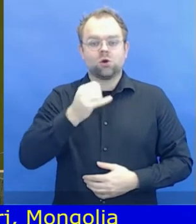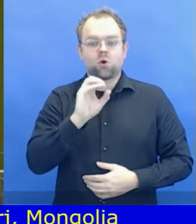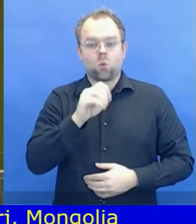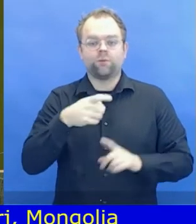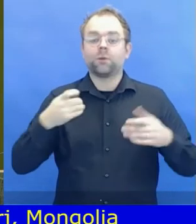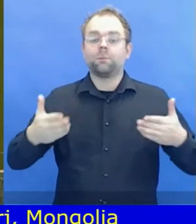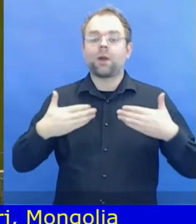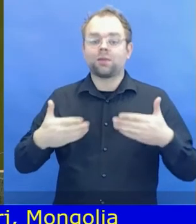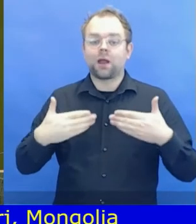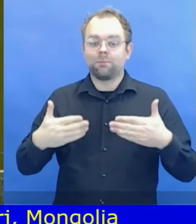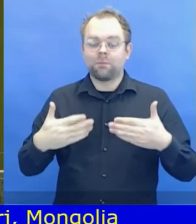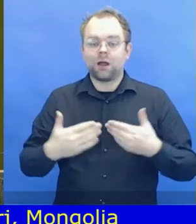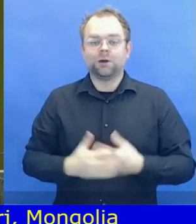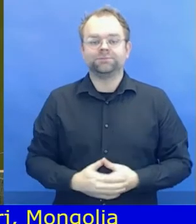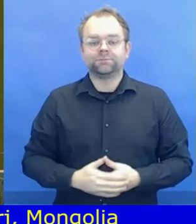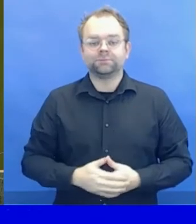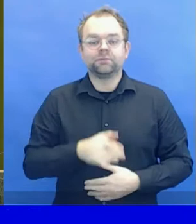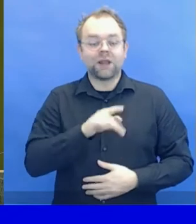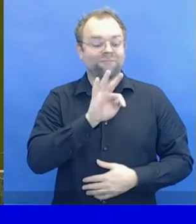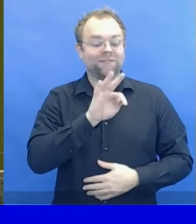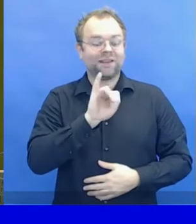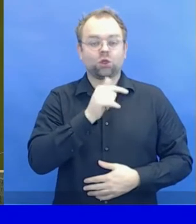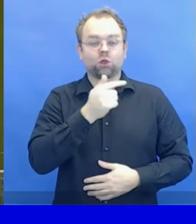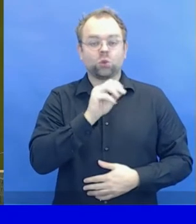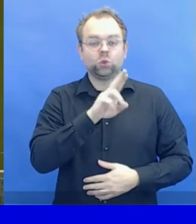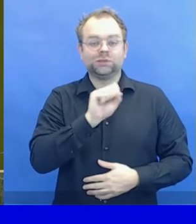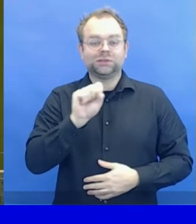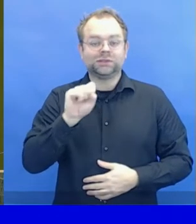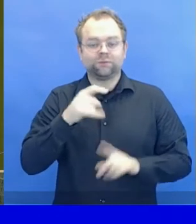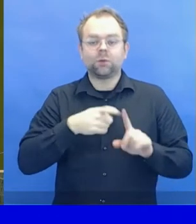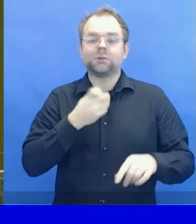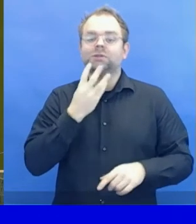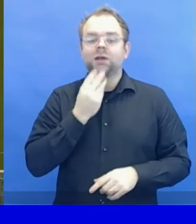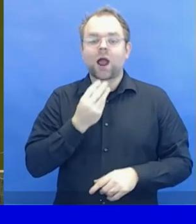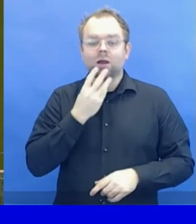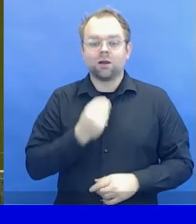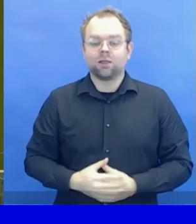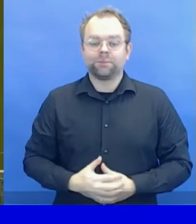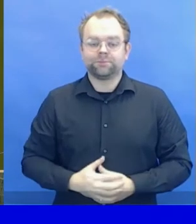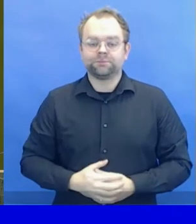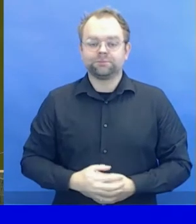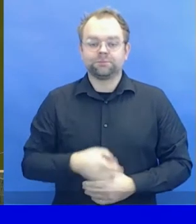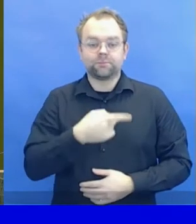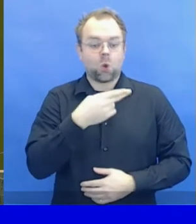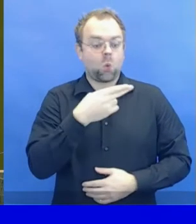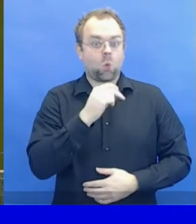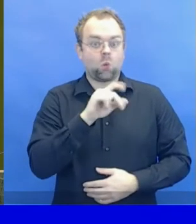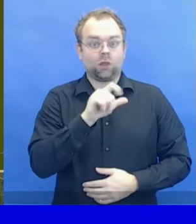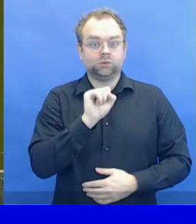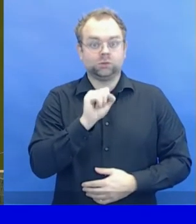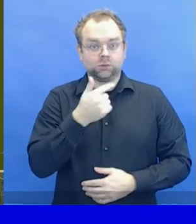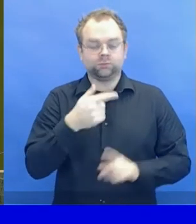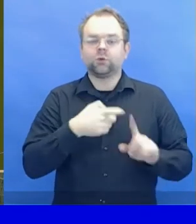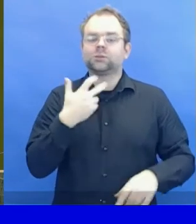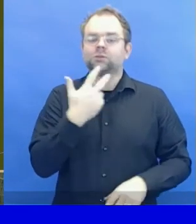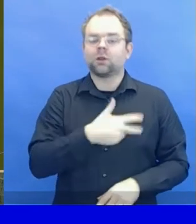Ms. Sif Holst from Denmark, Ms. Ivanka Jovanovic from Serbia,